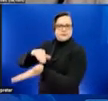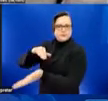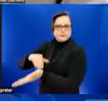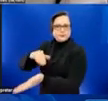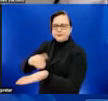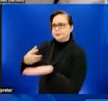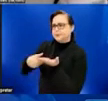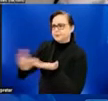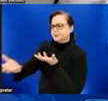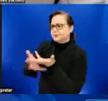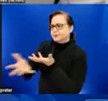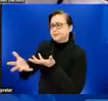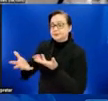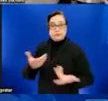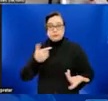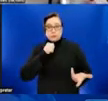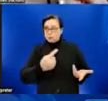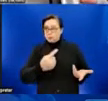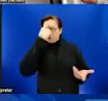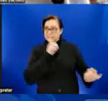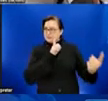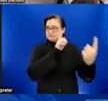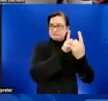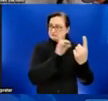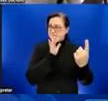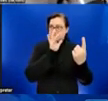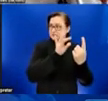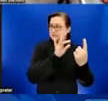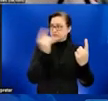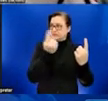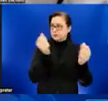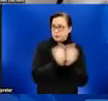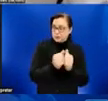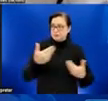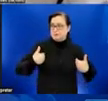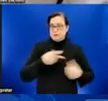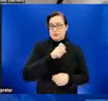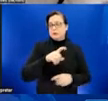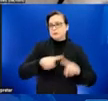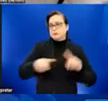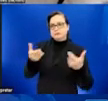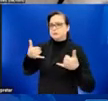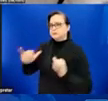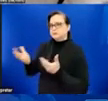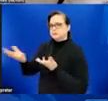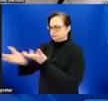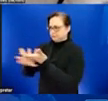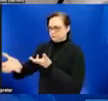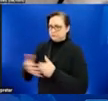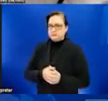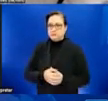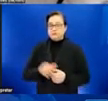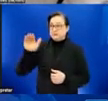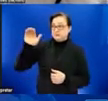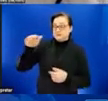contact with someone who has monkeypox. When you see a healthcare provider, wear a mask and remind them that this virus is circulating.